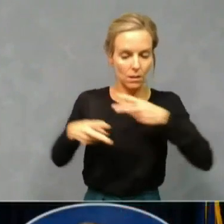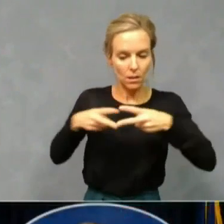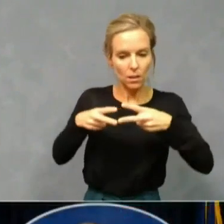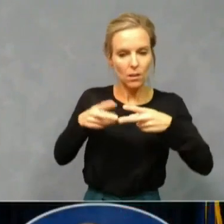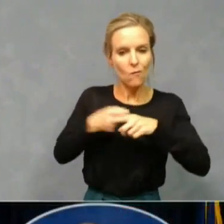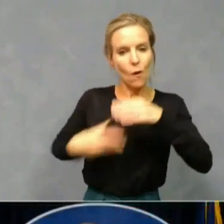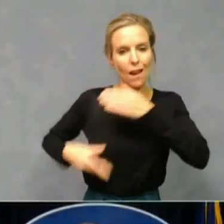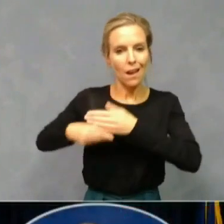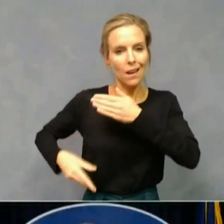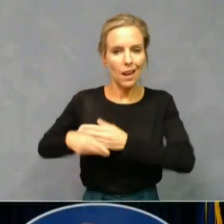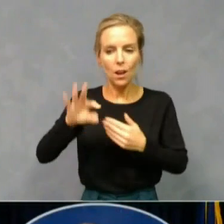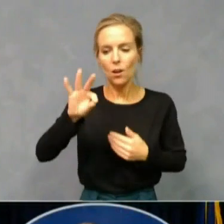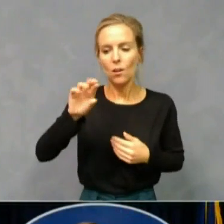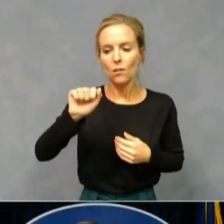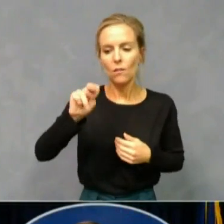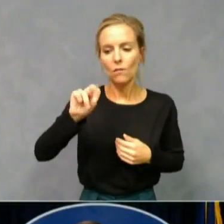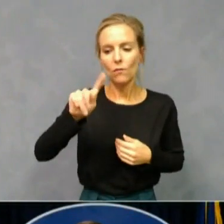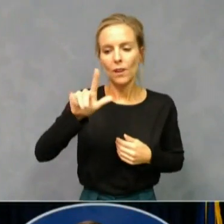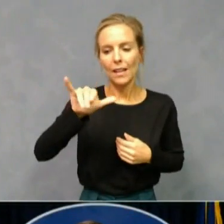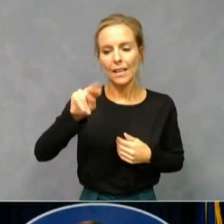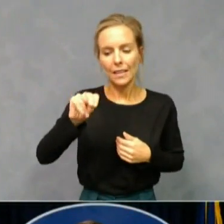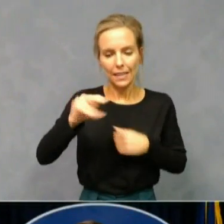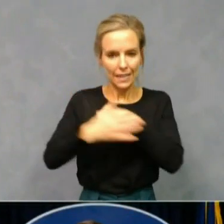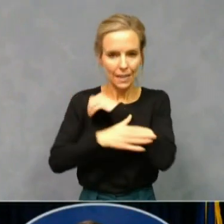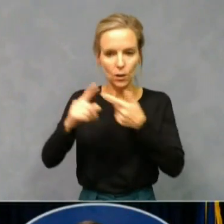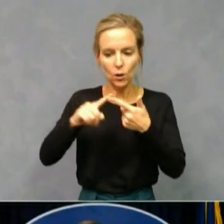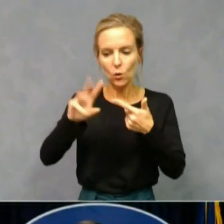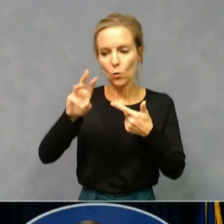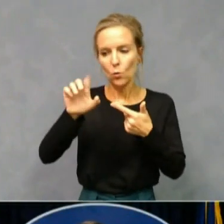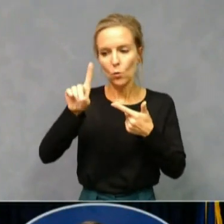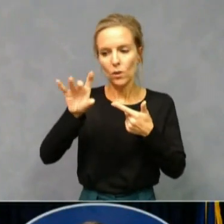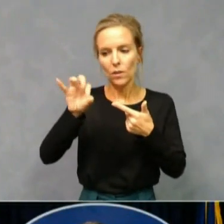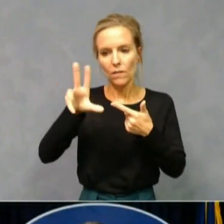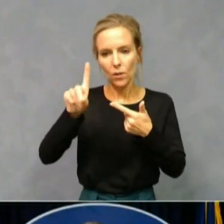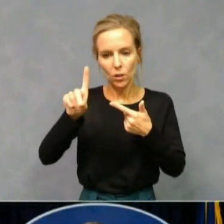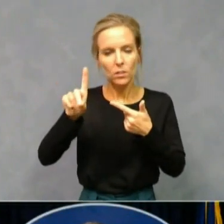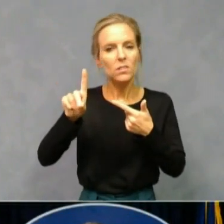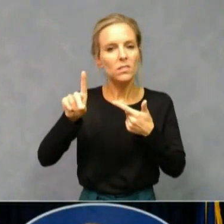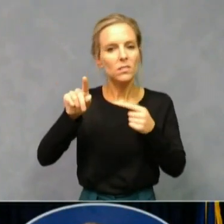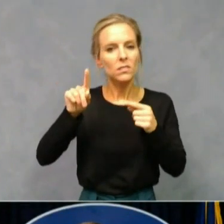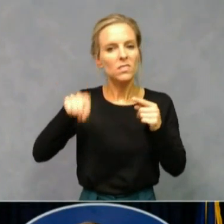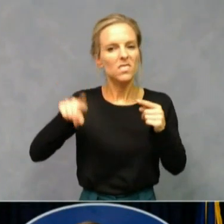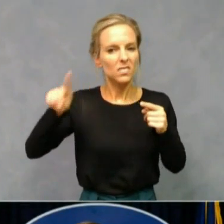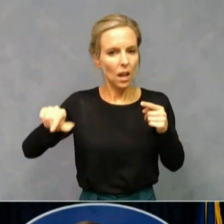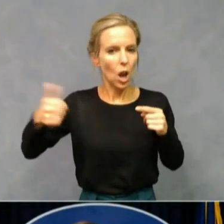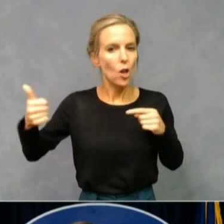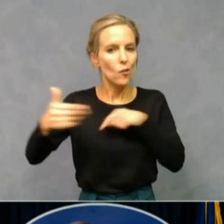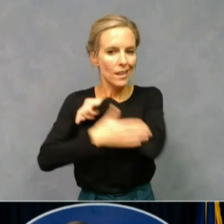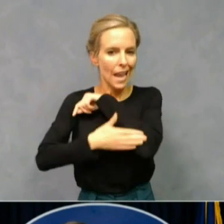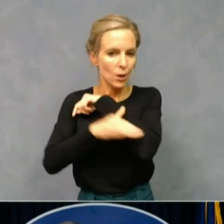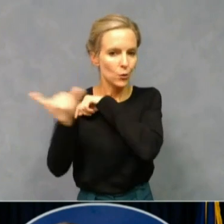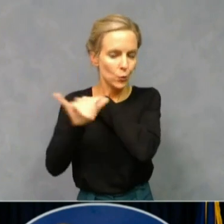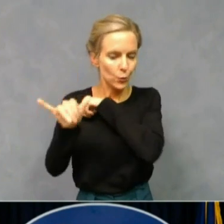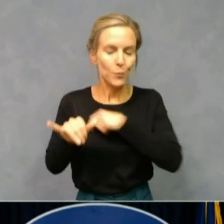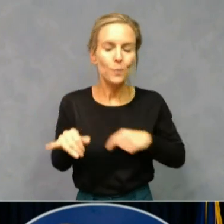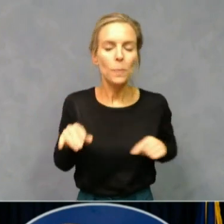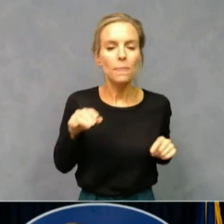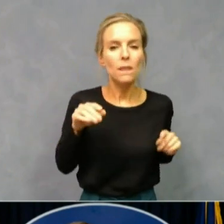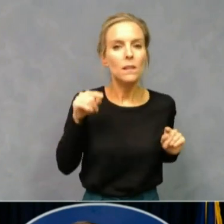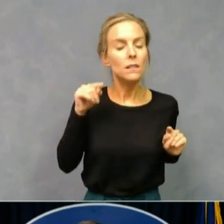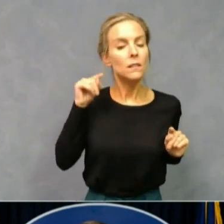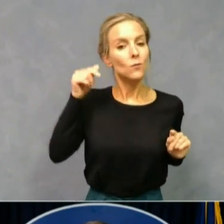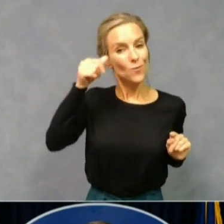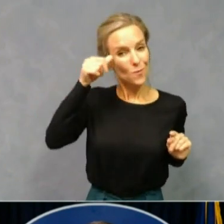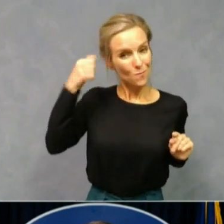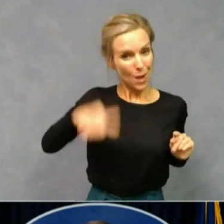County here, Woodford County, and a number of others. Remember, what this is supposed to do